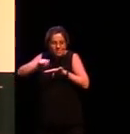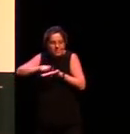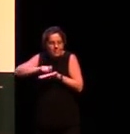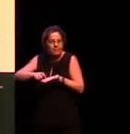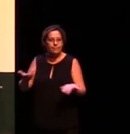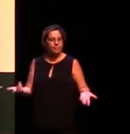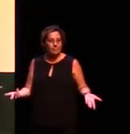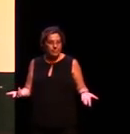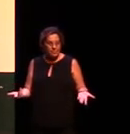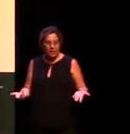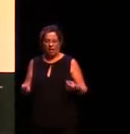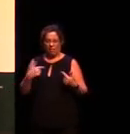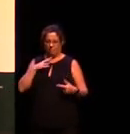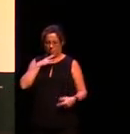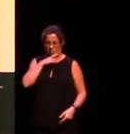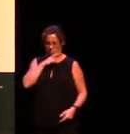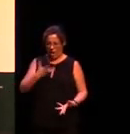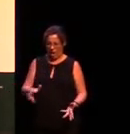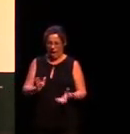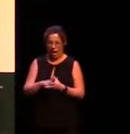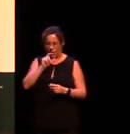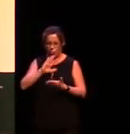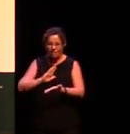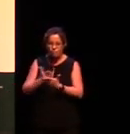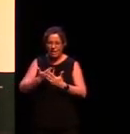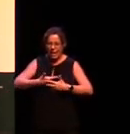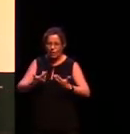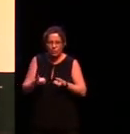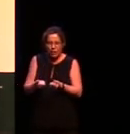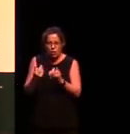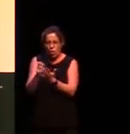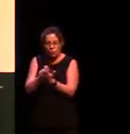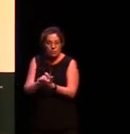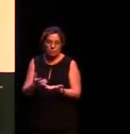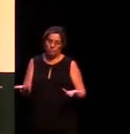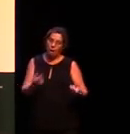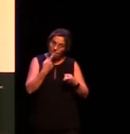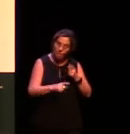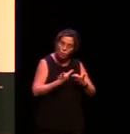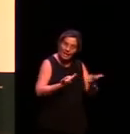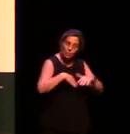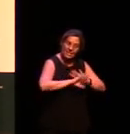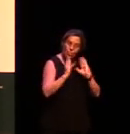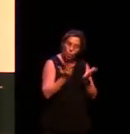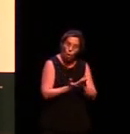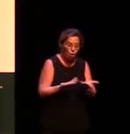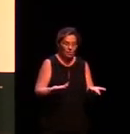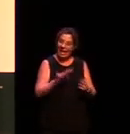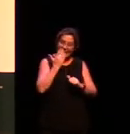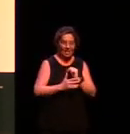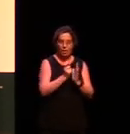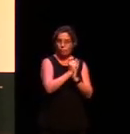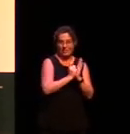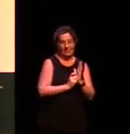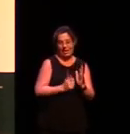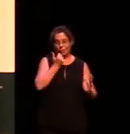majority of languages in the world traditionally weren't written down so Aboriginal languages are not really unusual in that respect when we